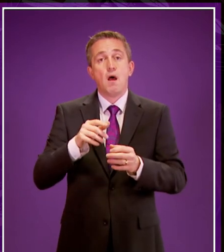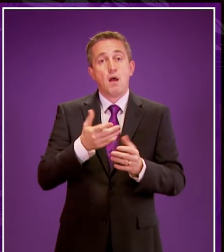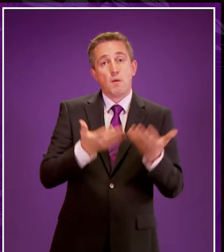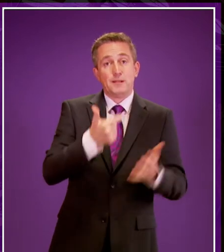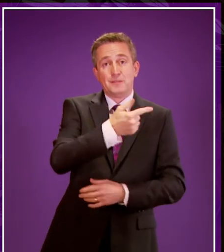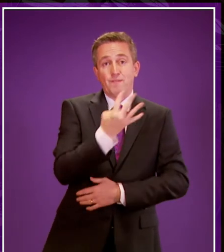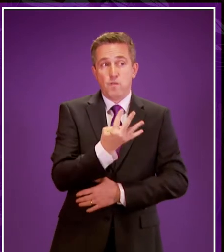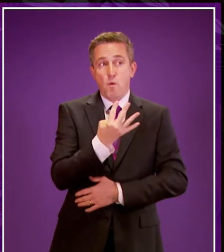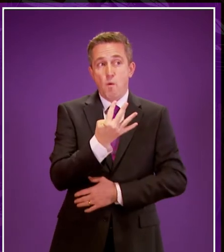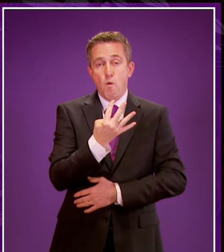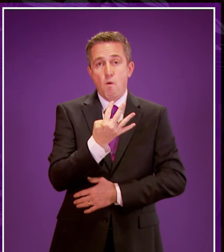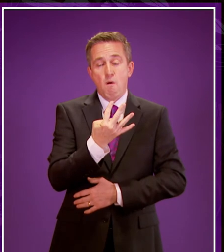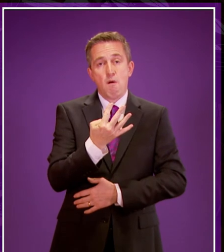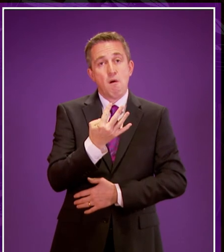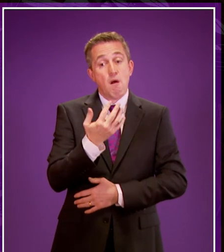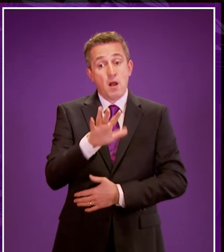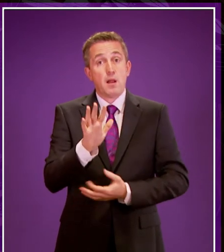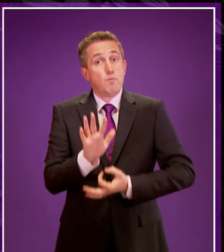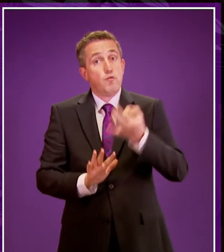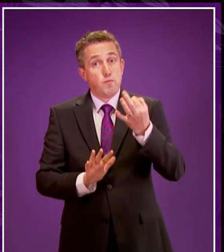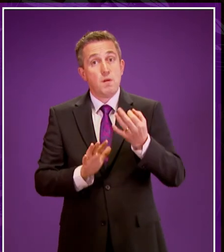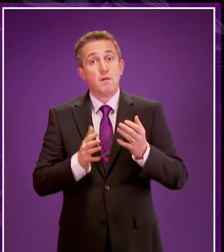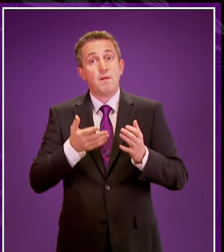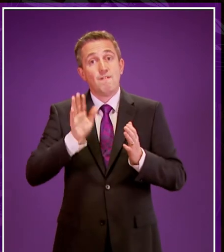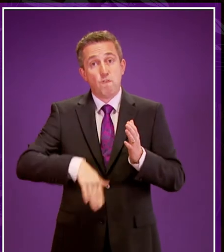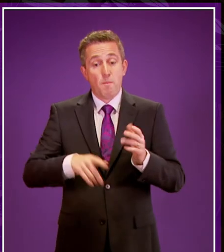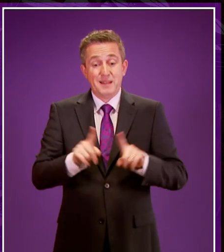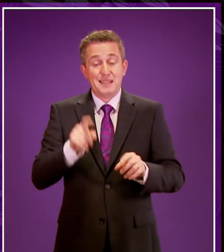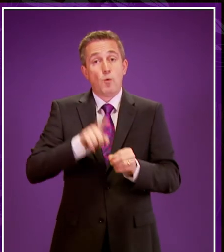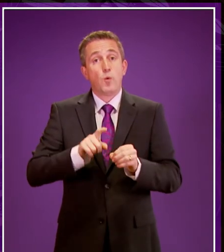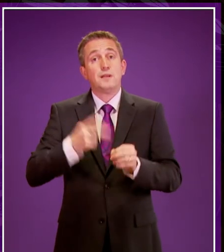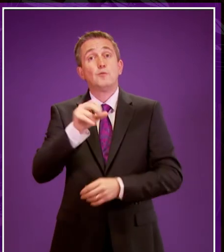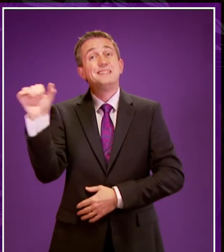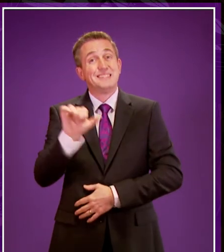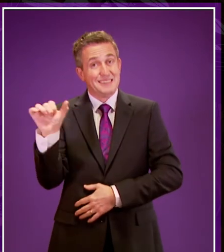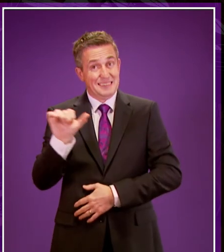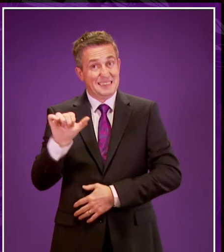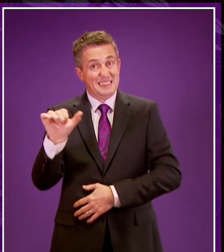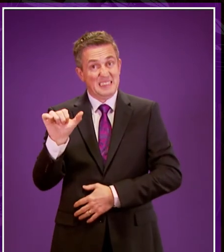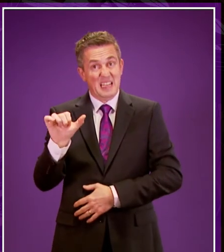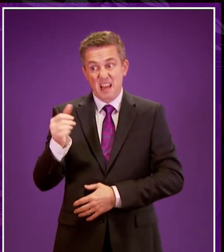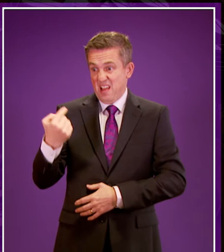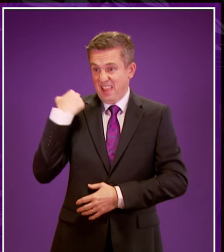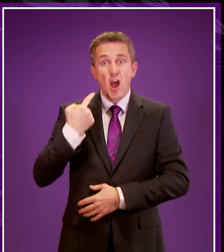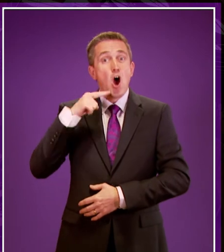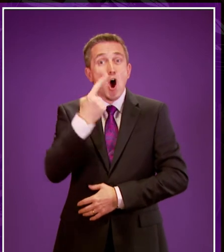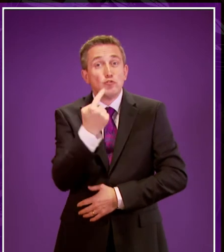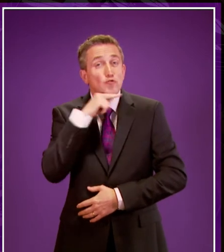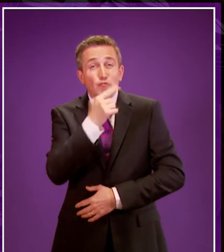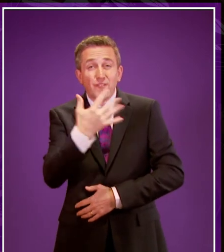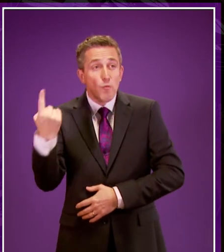74, and an improvement from the same quarter in 2016, where there are 151